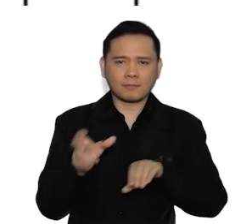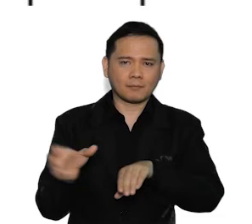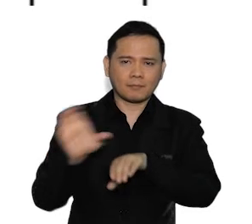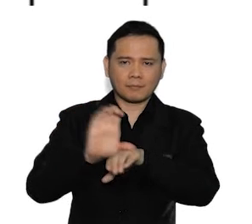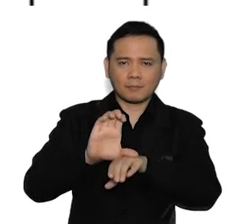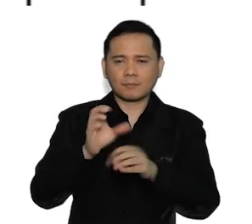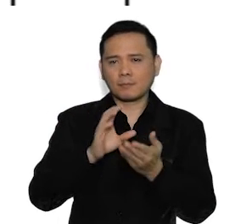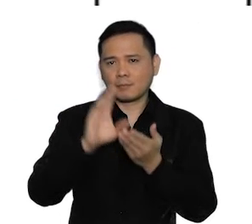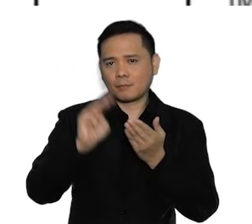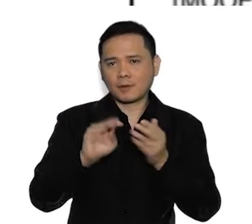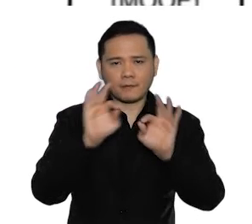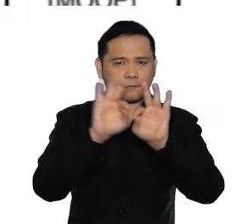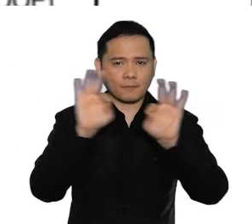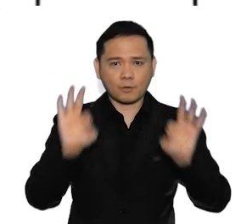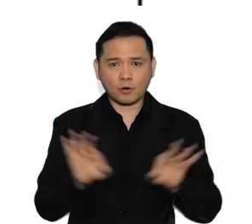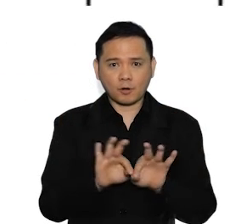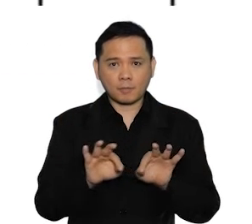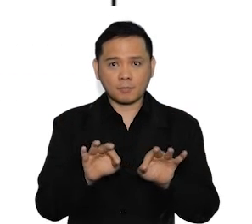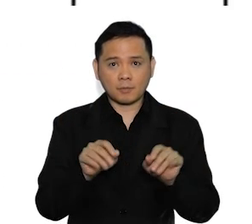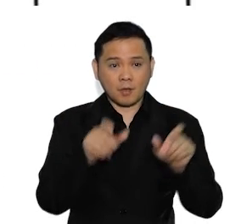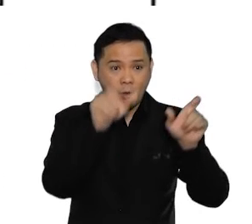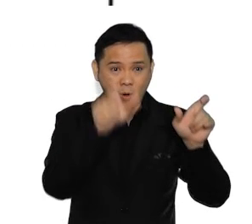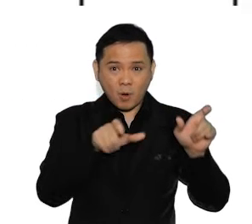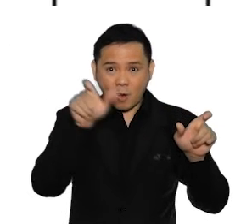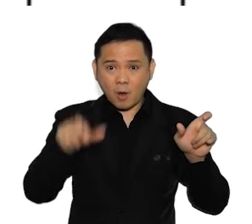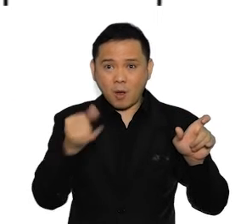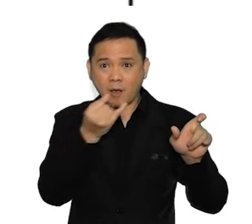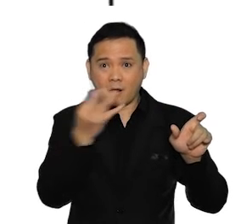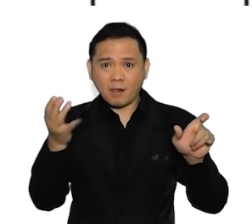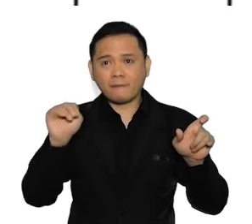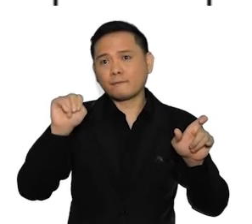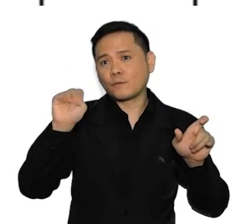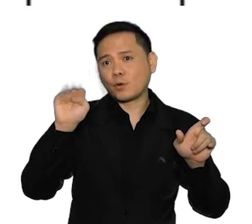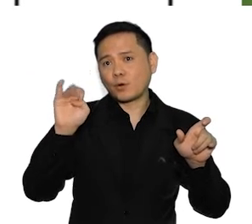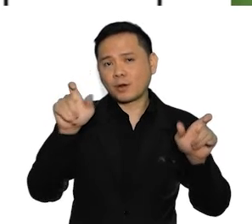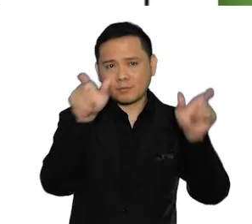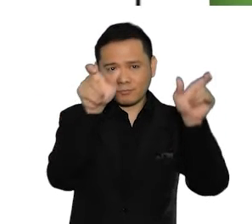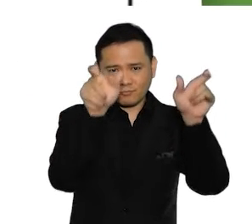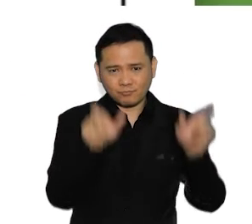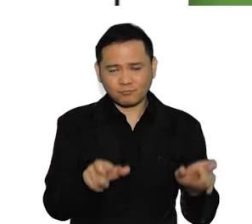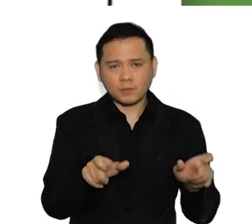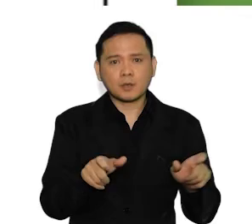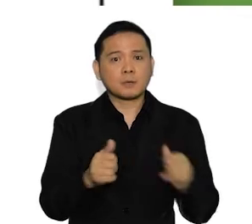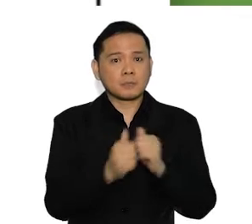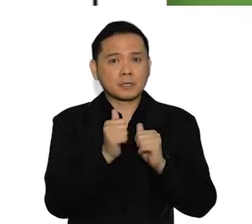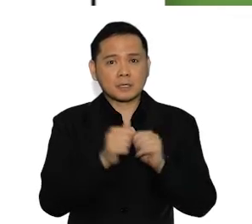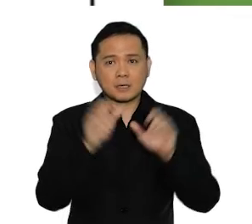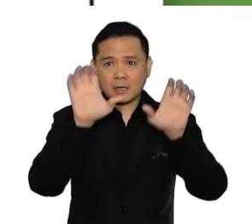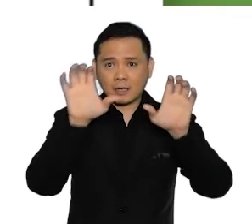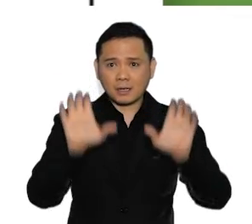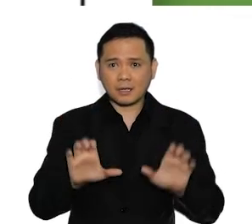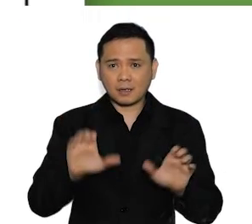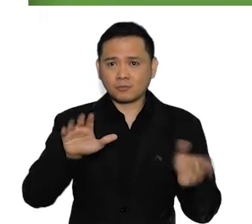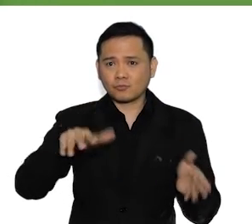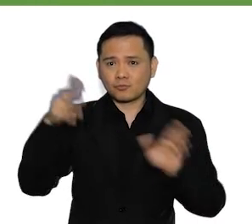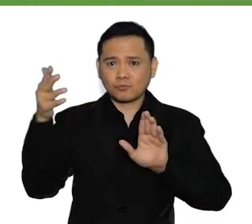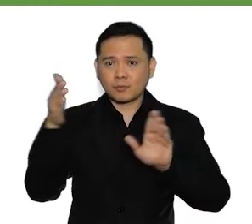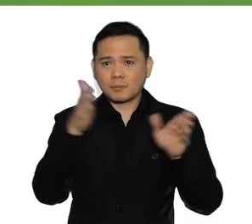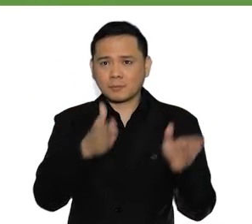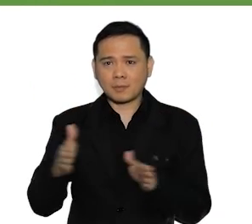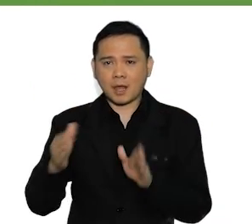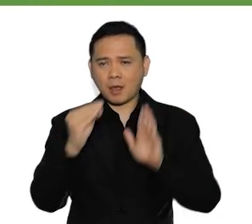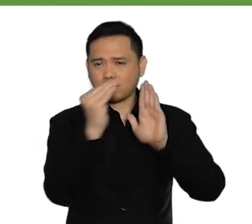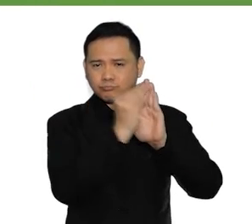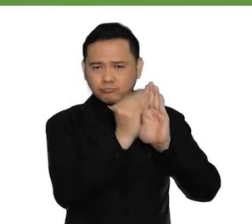columns, the AIP form is the primary instrument for implementing climate change-related plans. It is